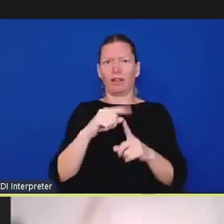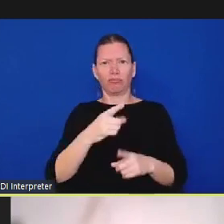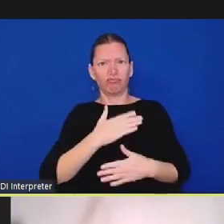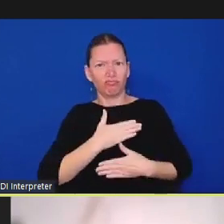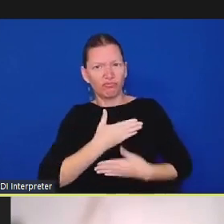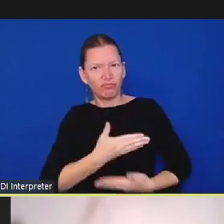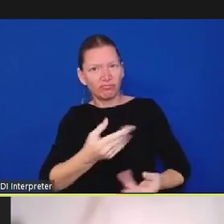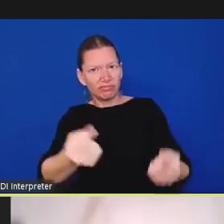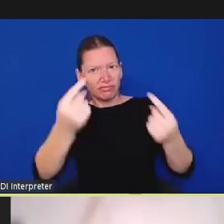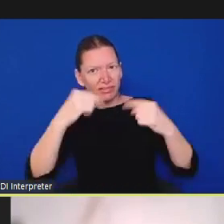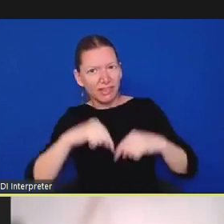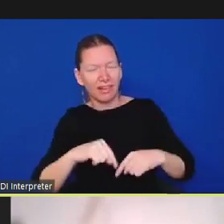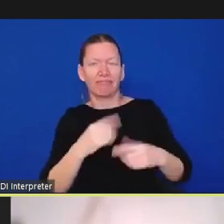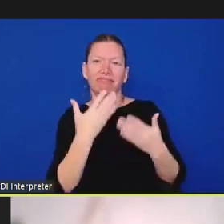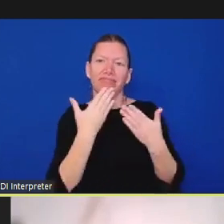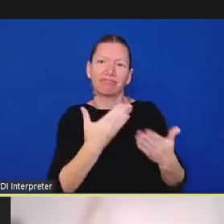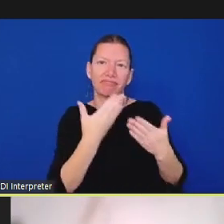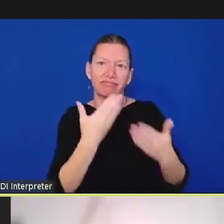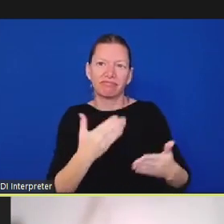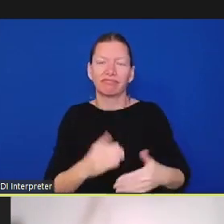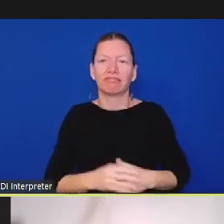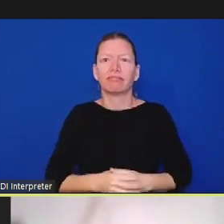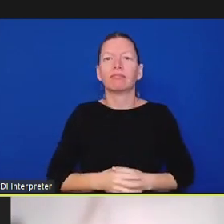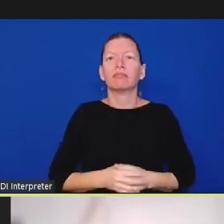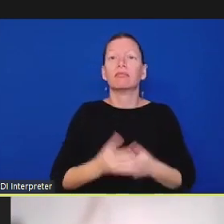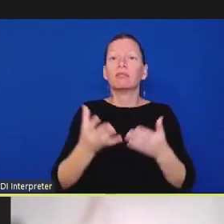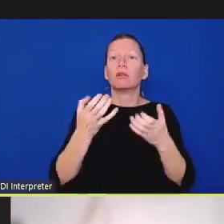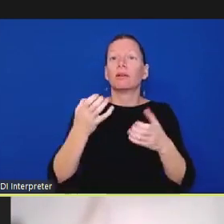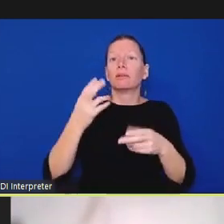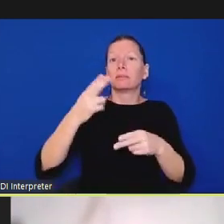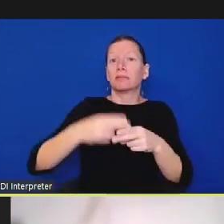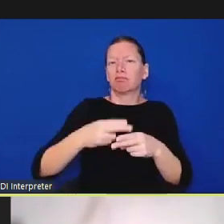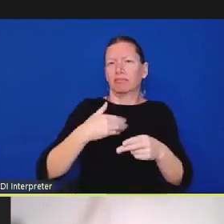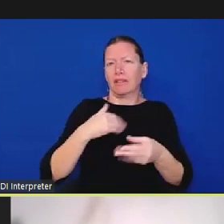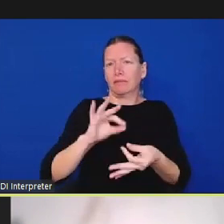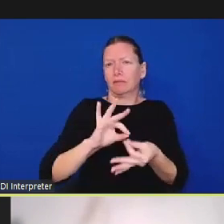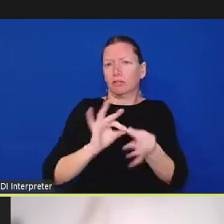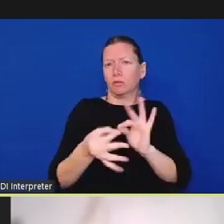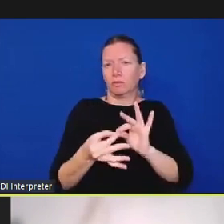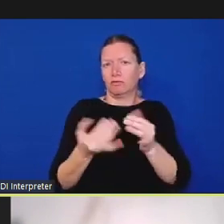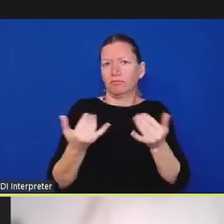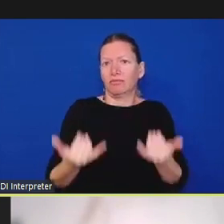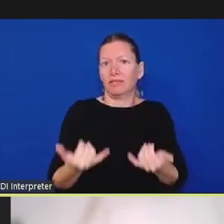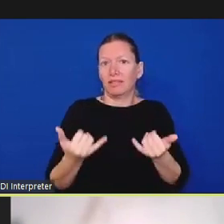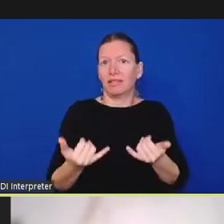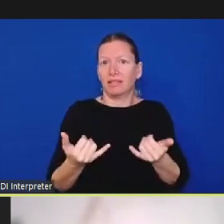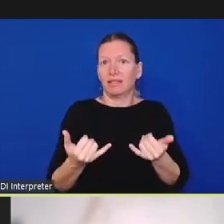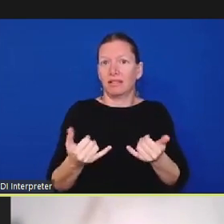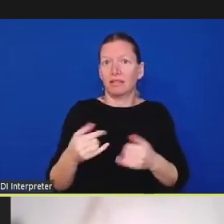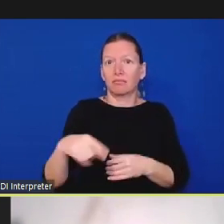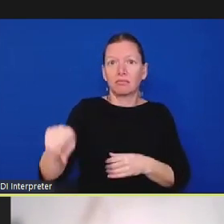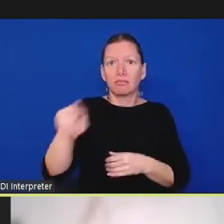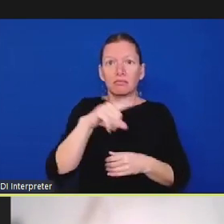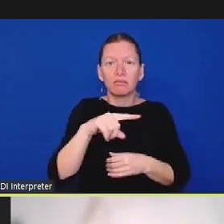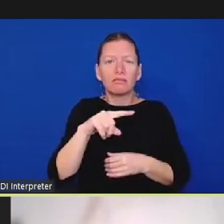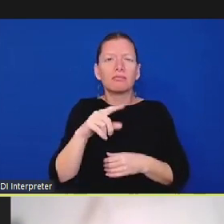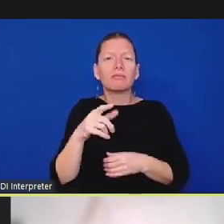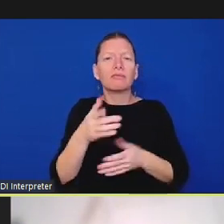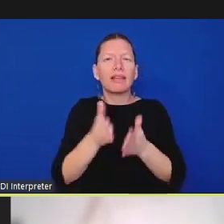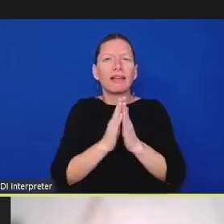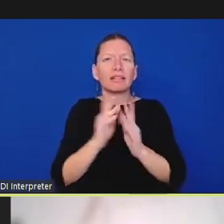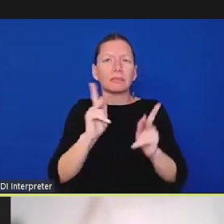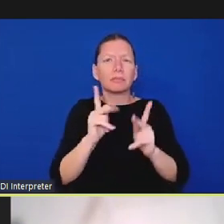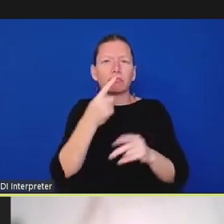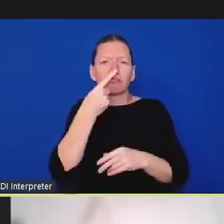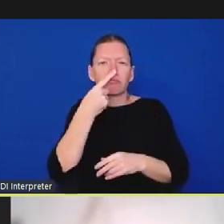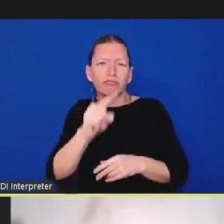happening um and so we're going to ask people to speak a little bit more slowly uh so that we can make sure that everybody can um